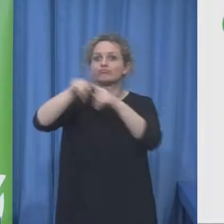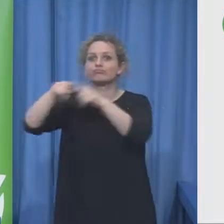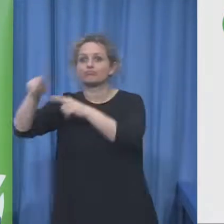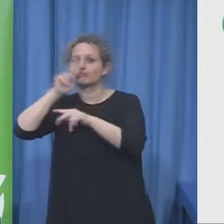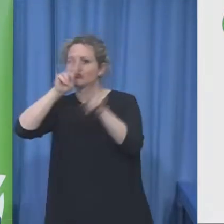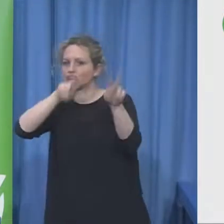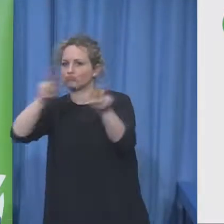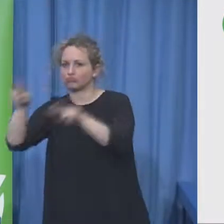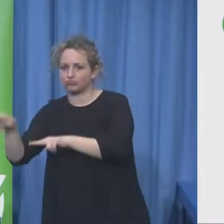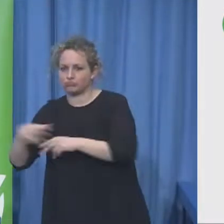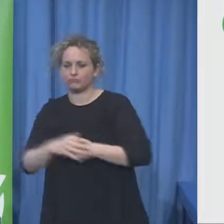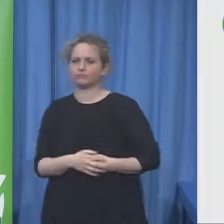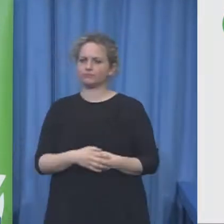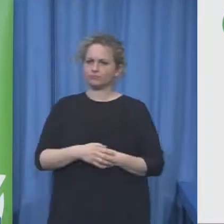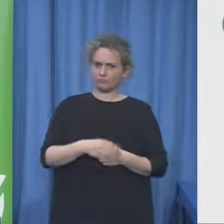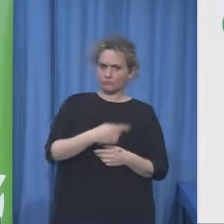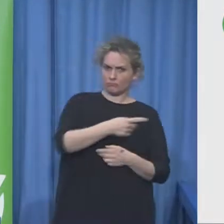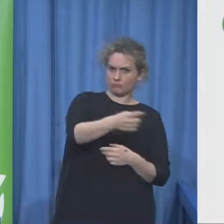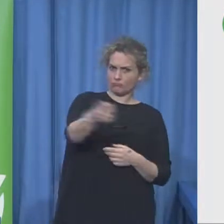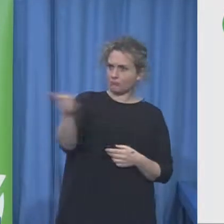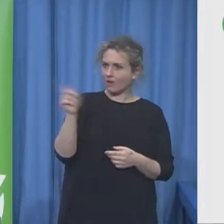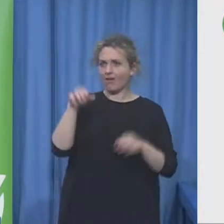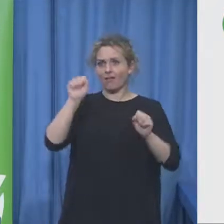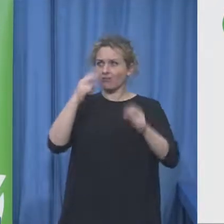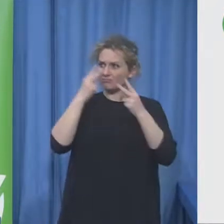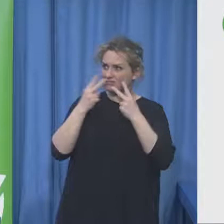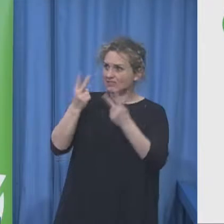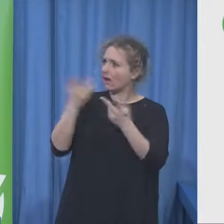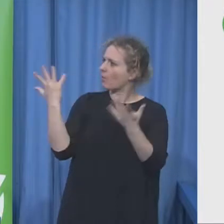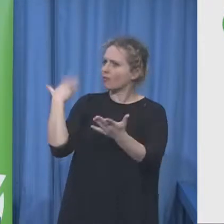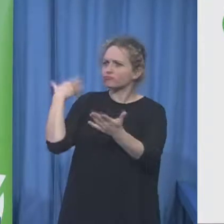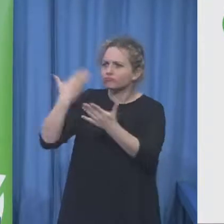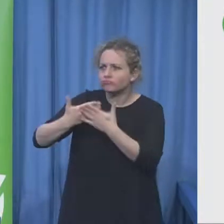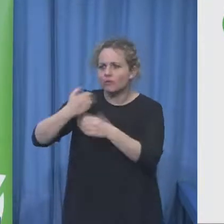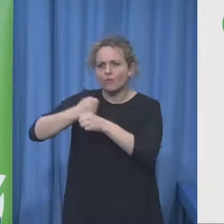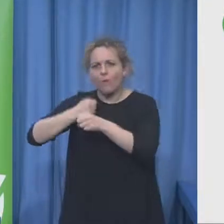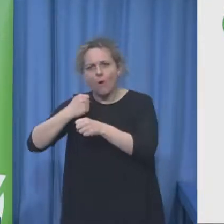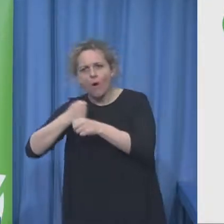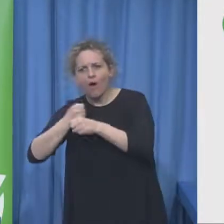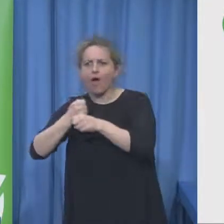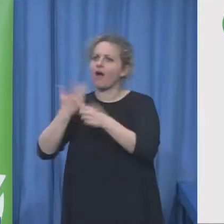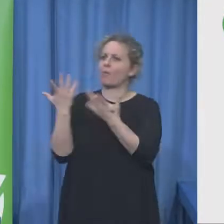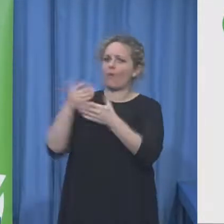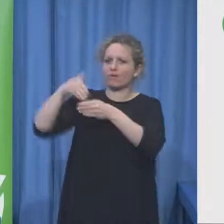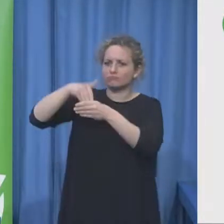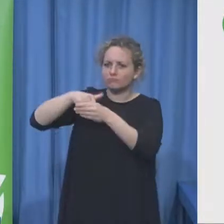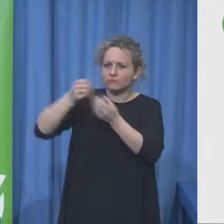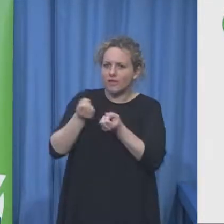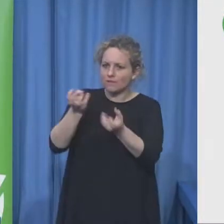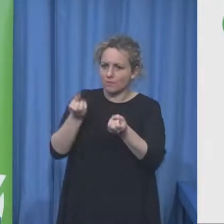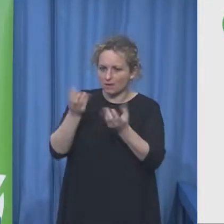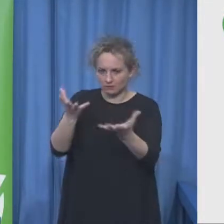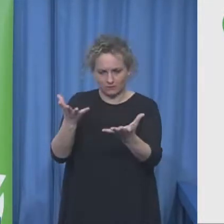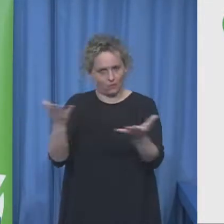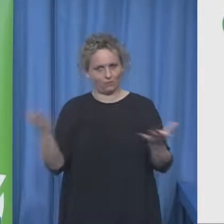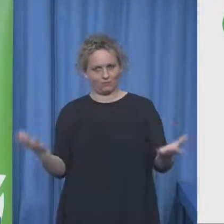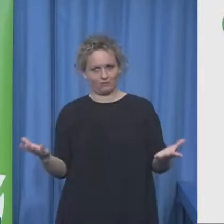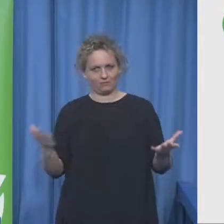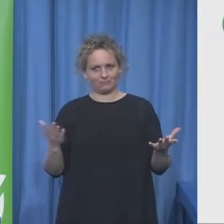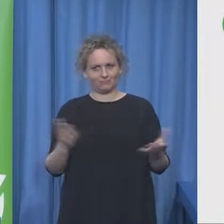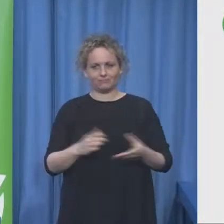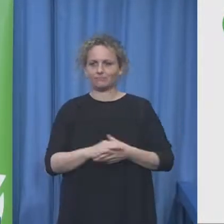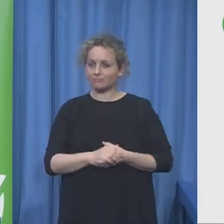on occasion quite insulted that they are blamed for the fact that people with disabilities don't get jobs I had a